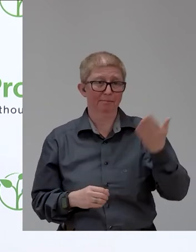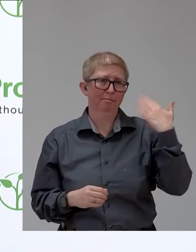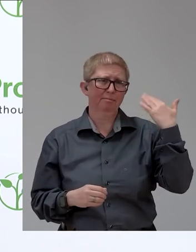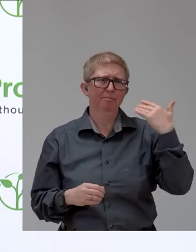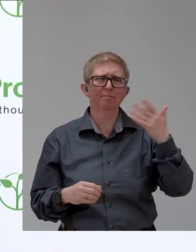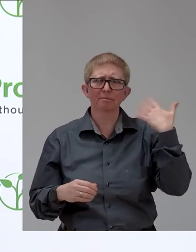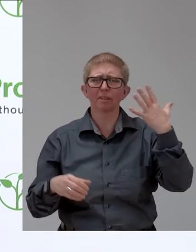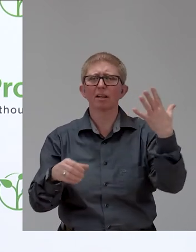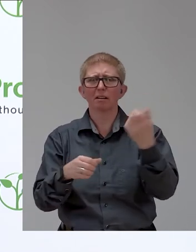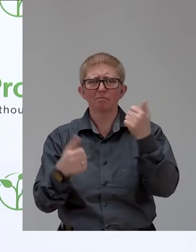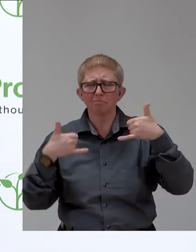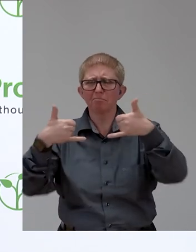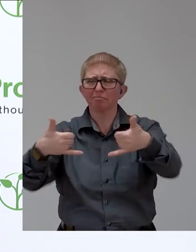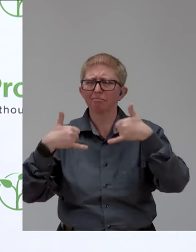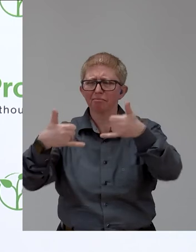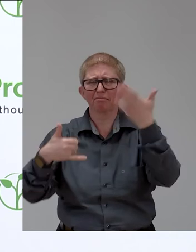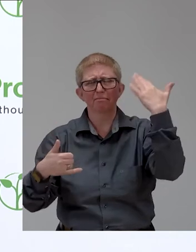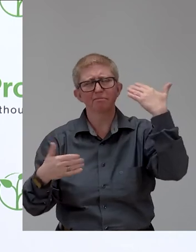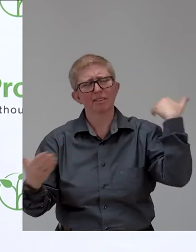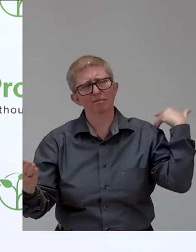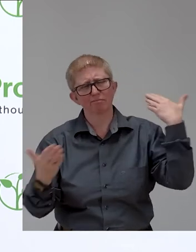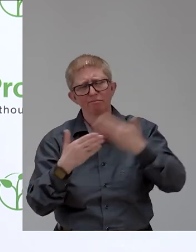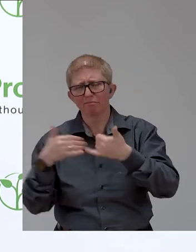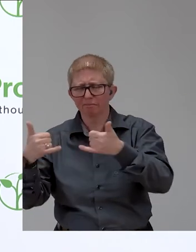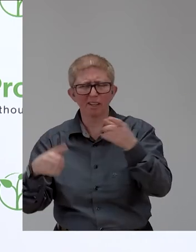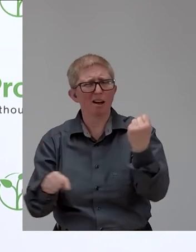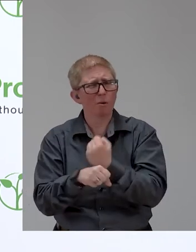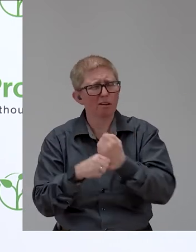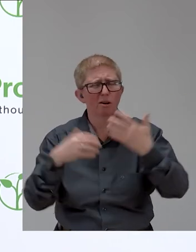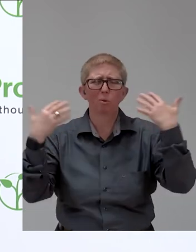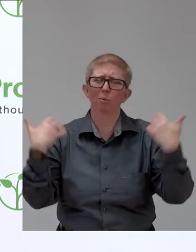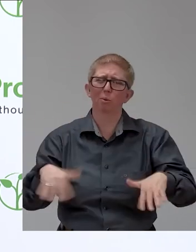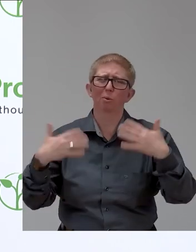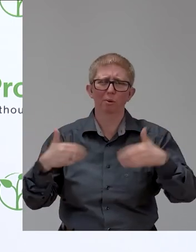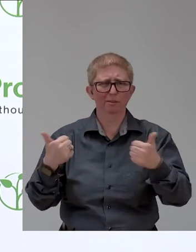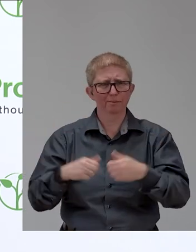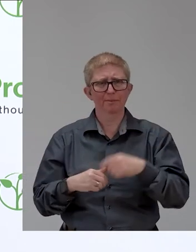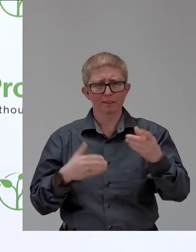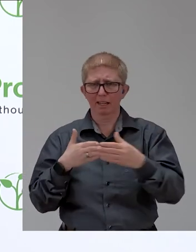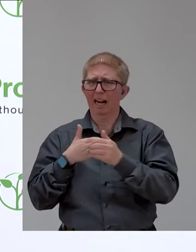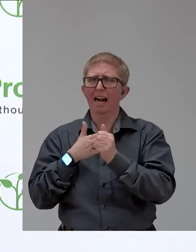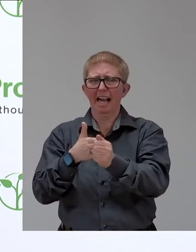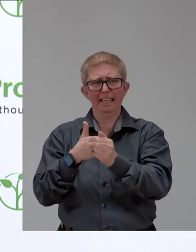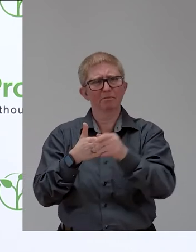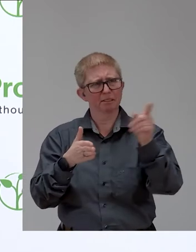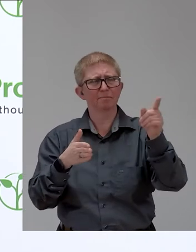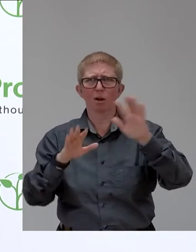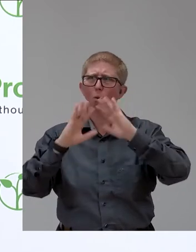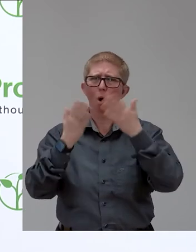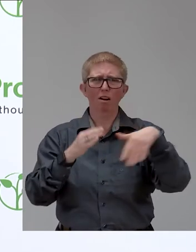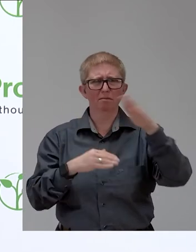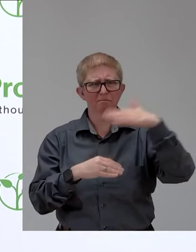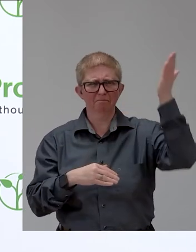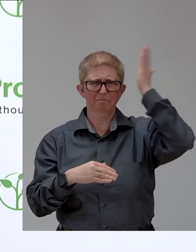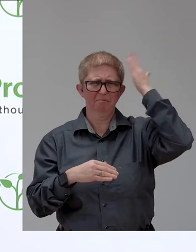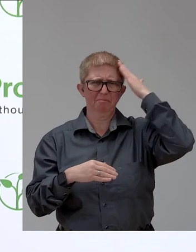for his exceptional work, and he's definitely considered one of the leading experts worldwide on disability law and